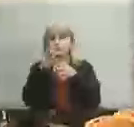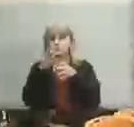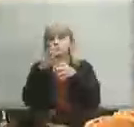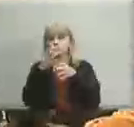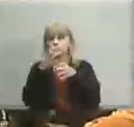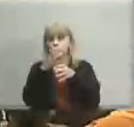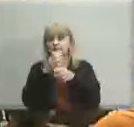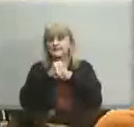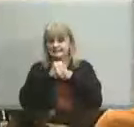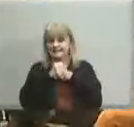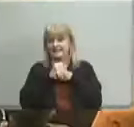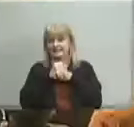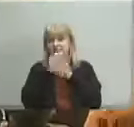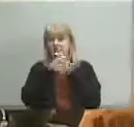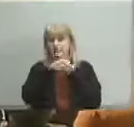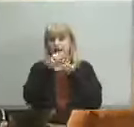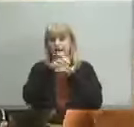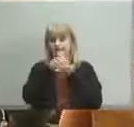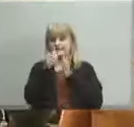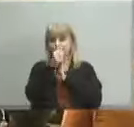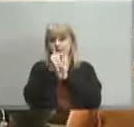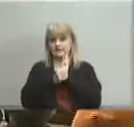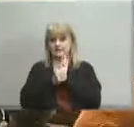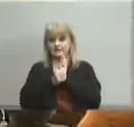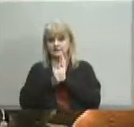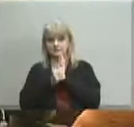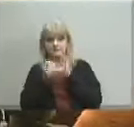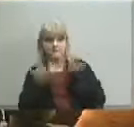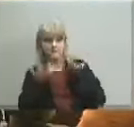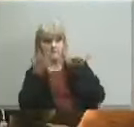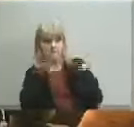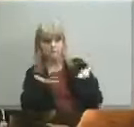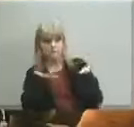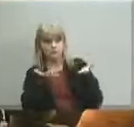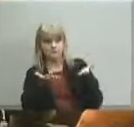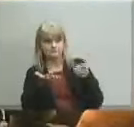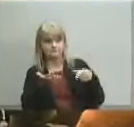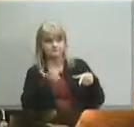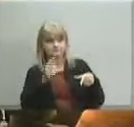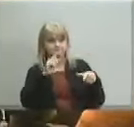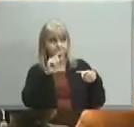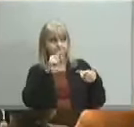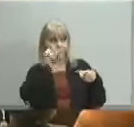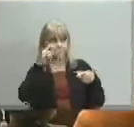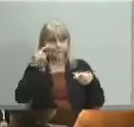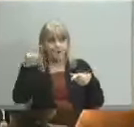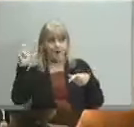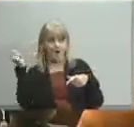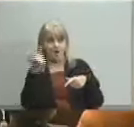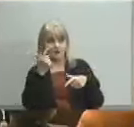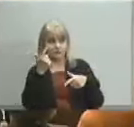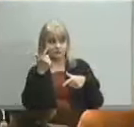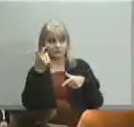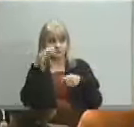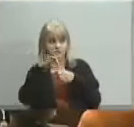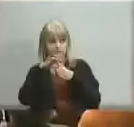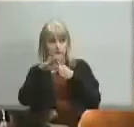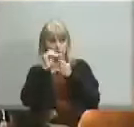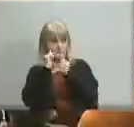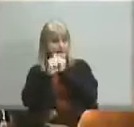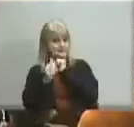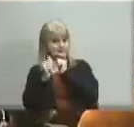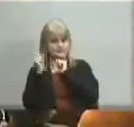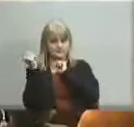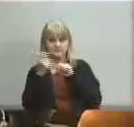is there such a motion steph moves linda seconds all in favor aye passes unanimously